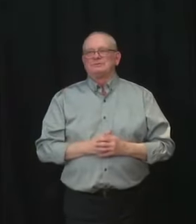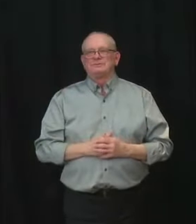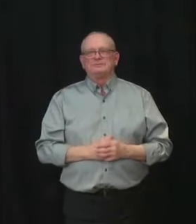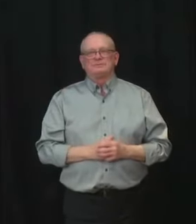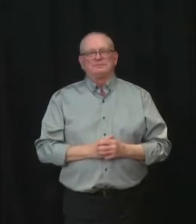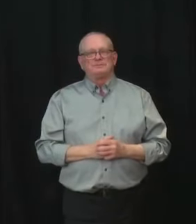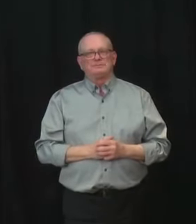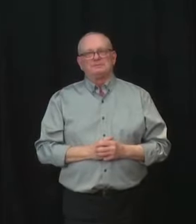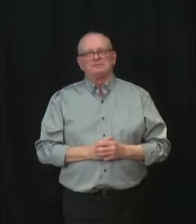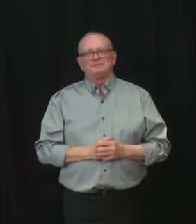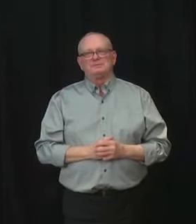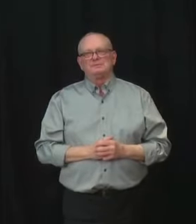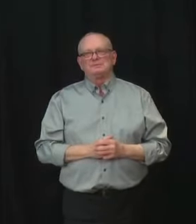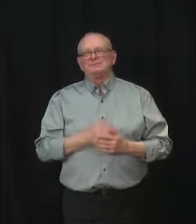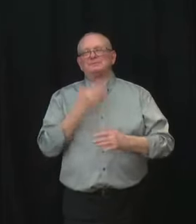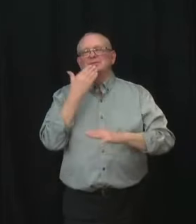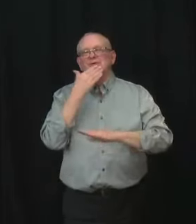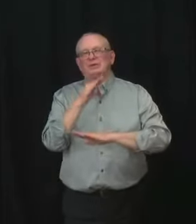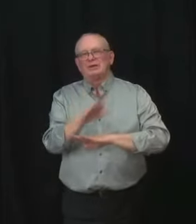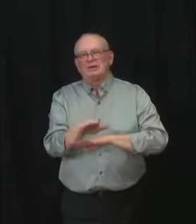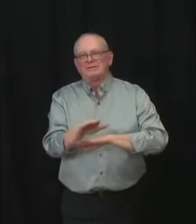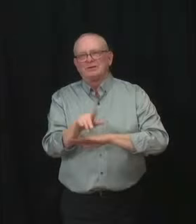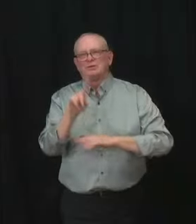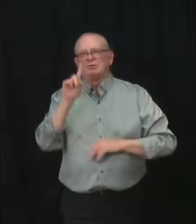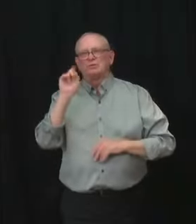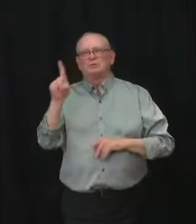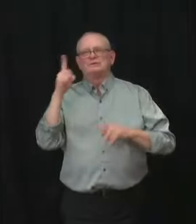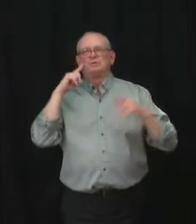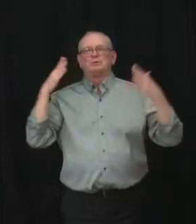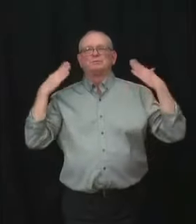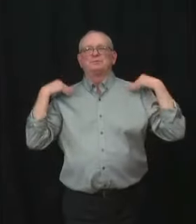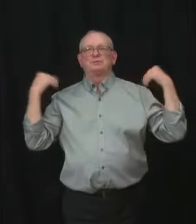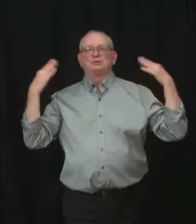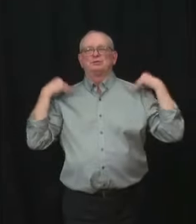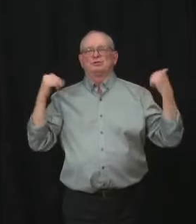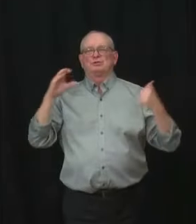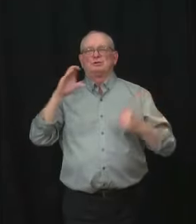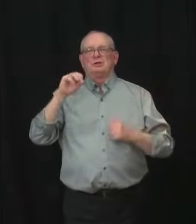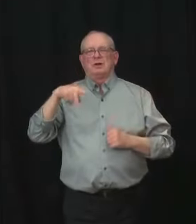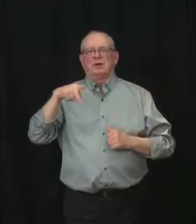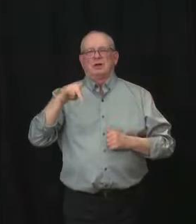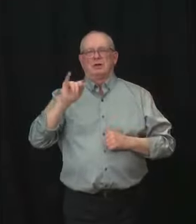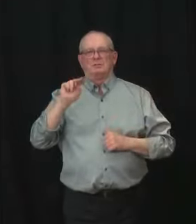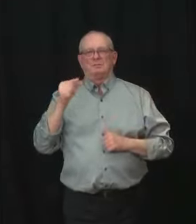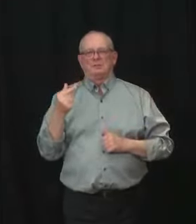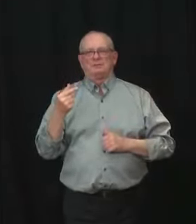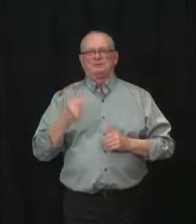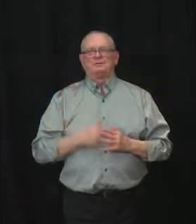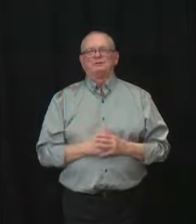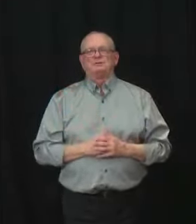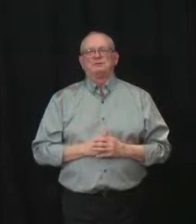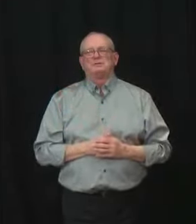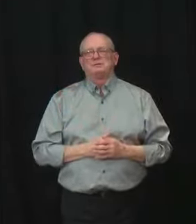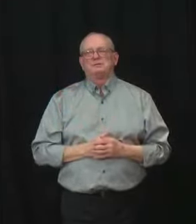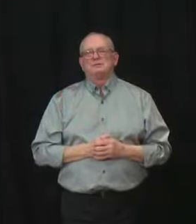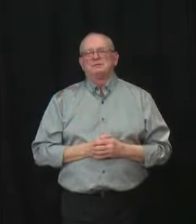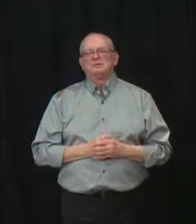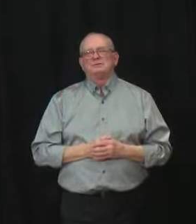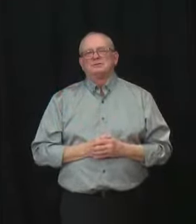Dr. Hinshaw. Question for Minister Copping, and I will have a follow-up. The main question is, um,